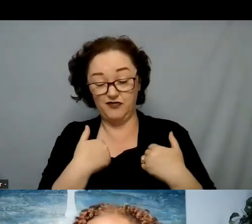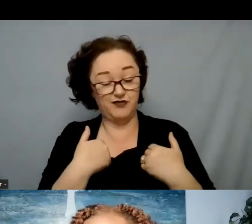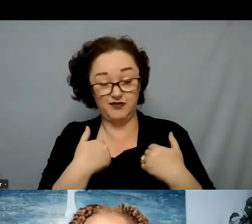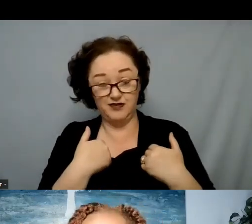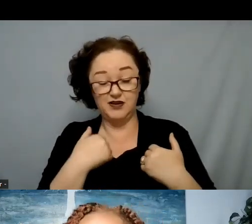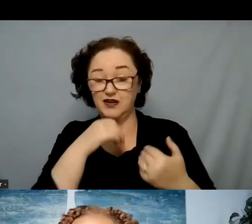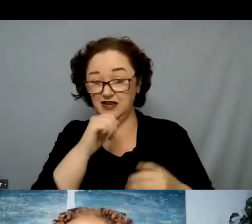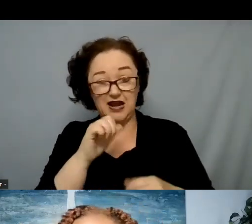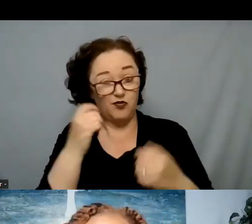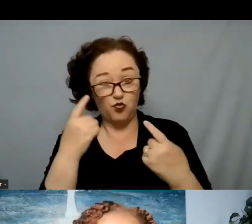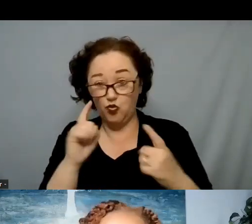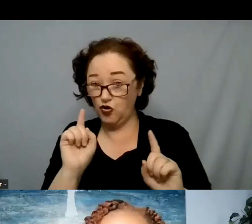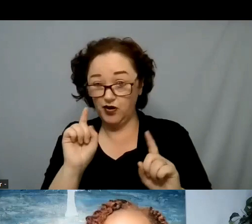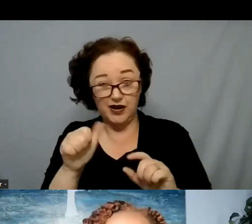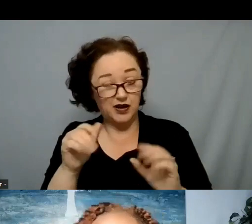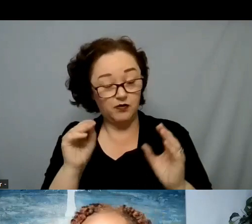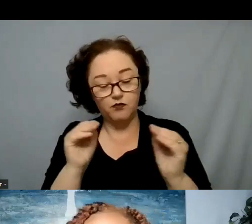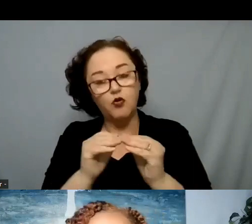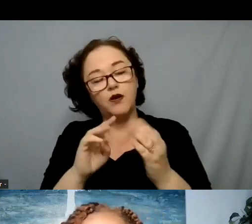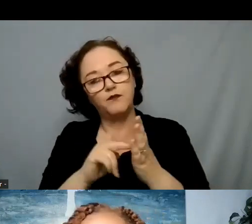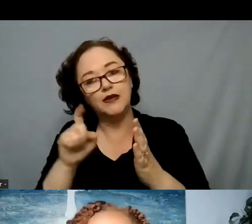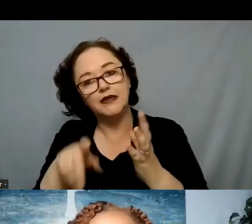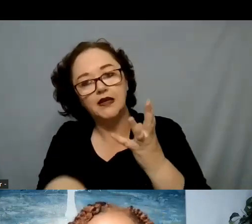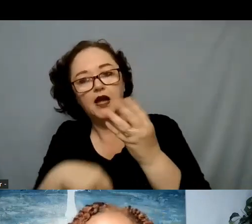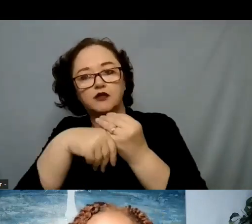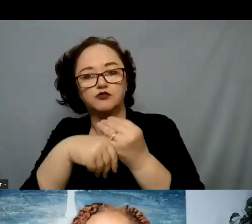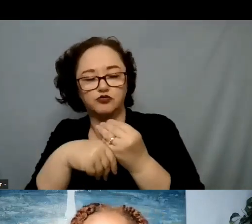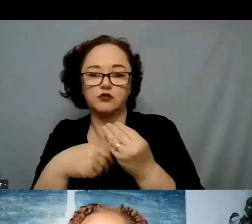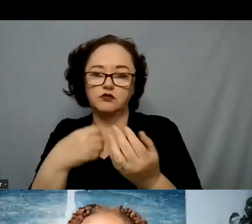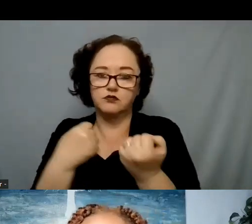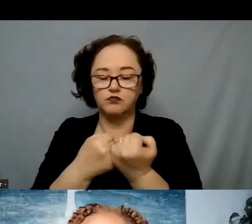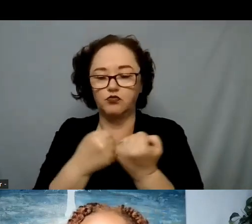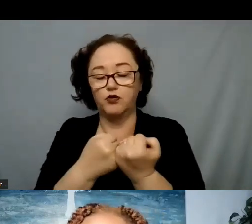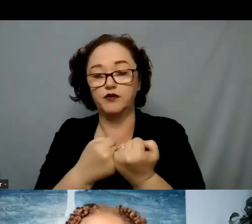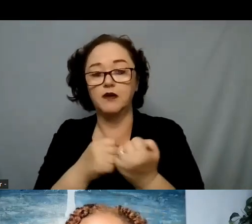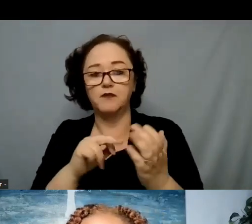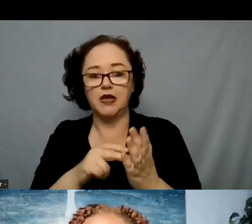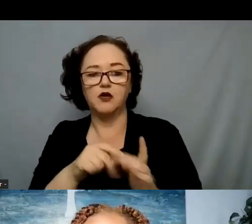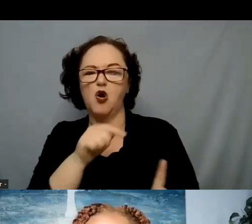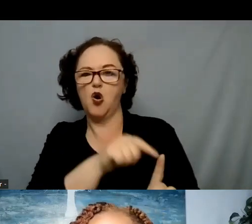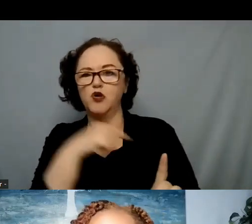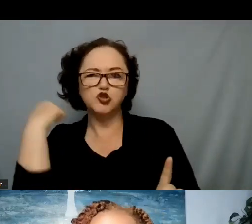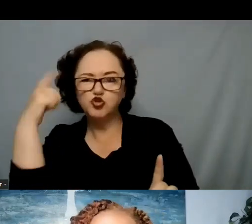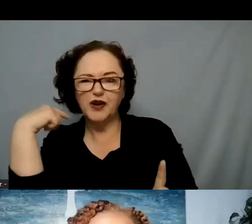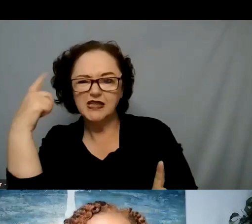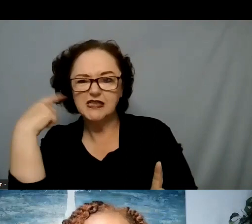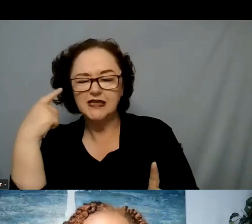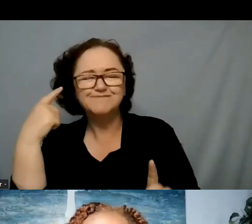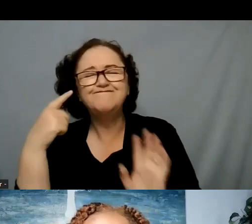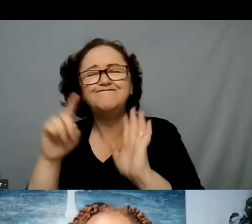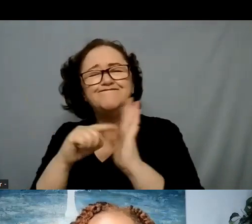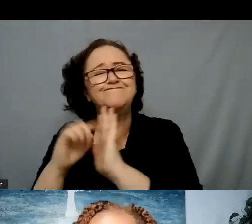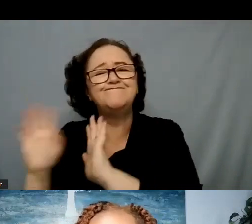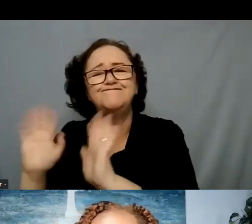and support it's not because I'm crazy or because of some other that we really have to break that stigma that people go to therapy